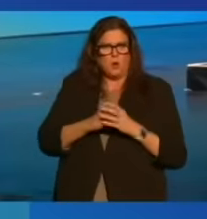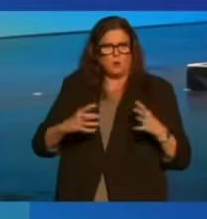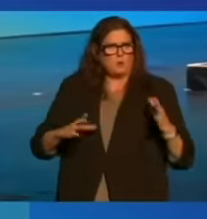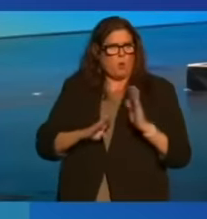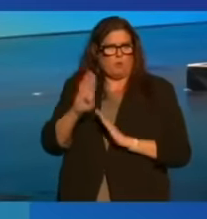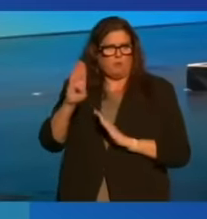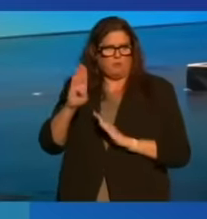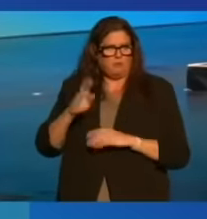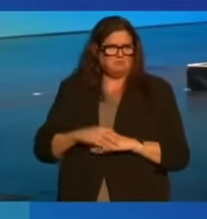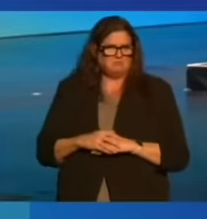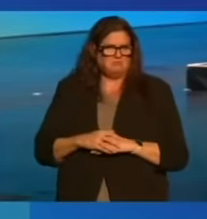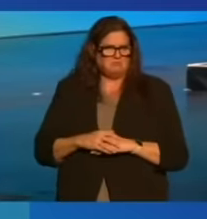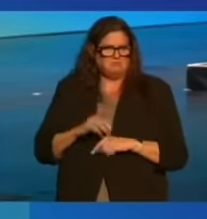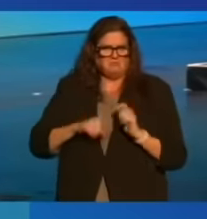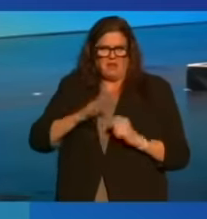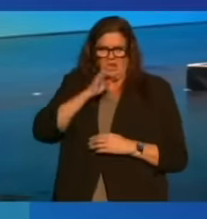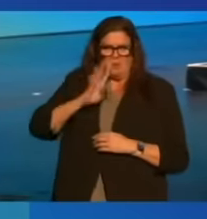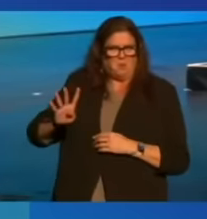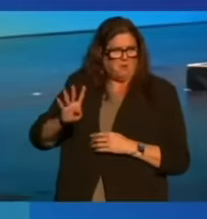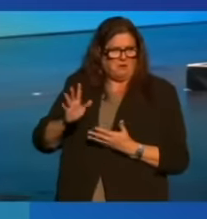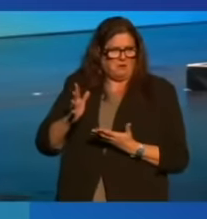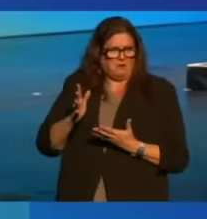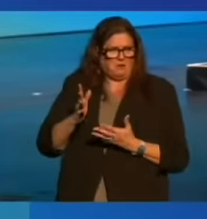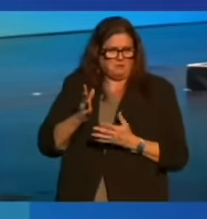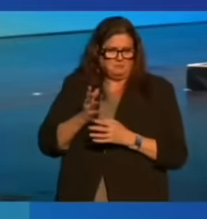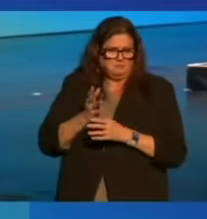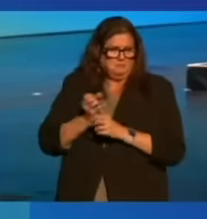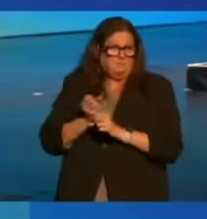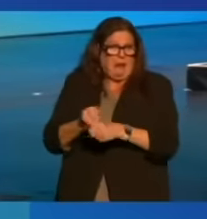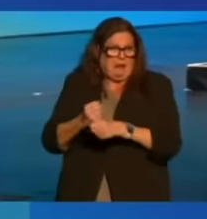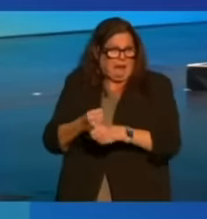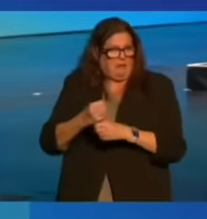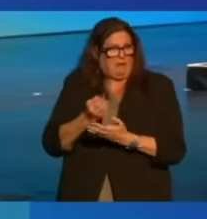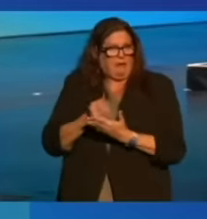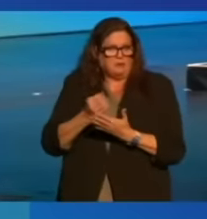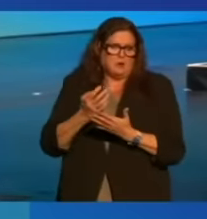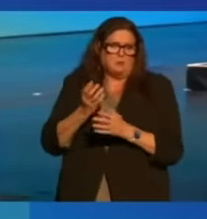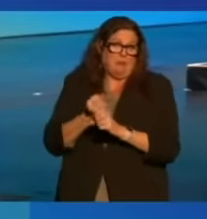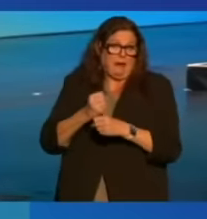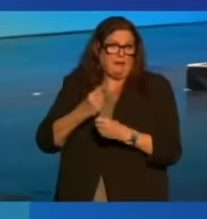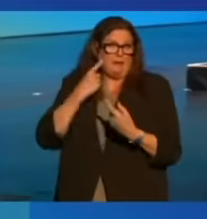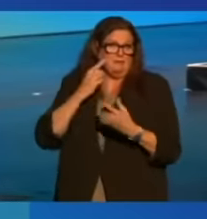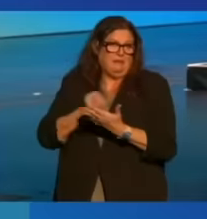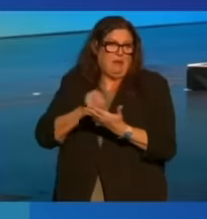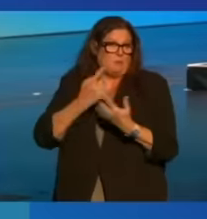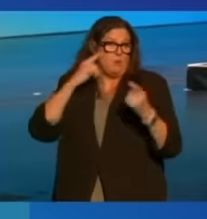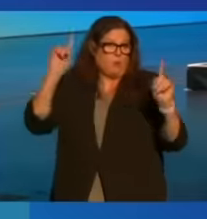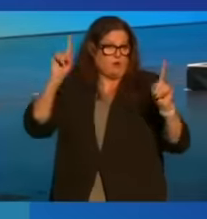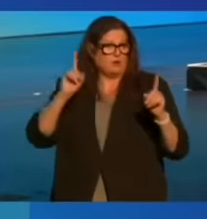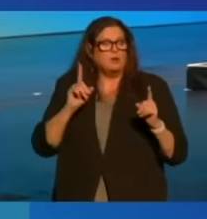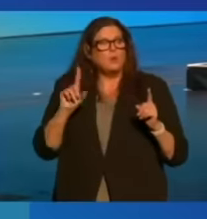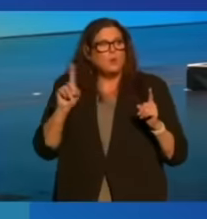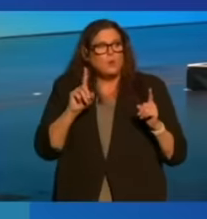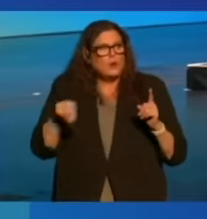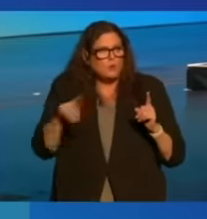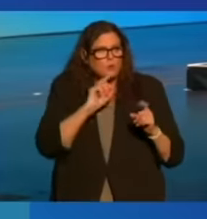You can't ignore making the economy work. Wherever you are working,